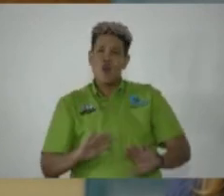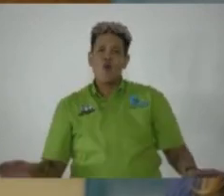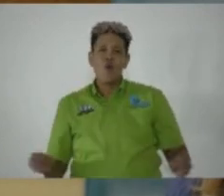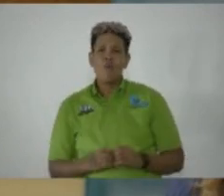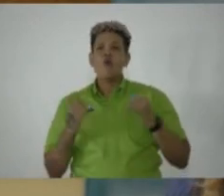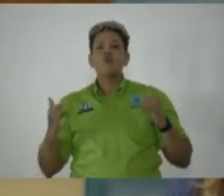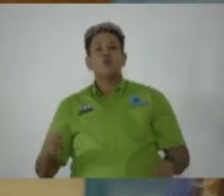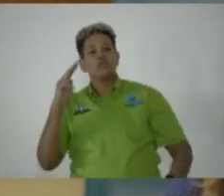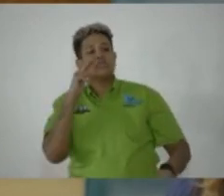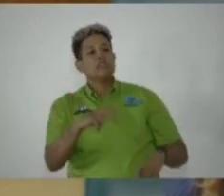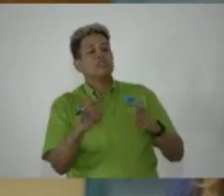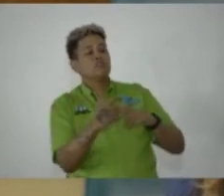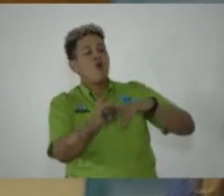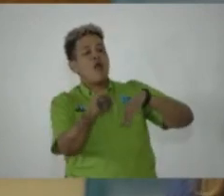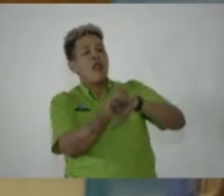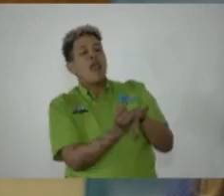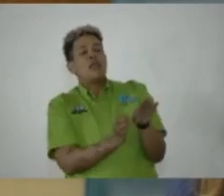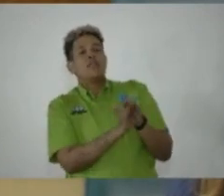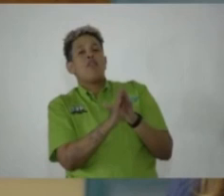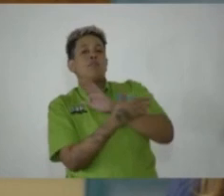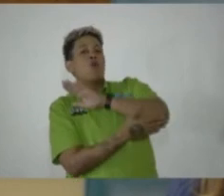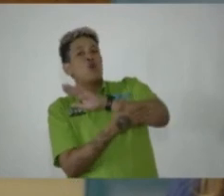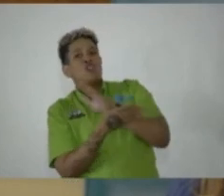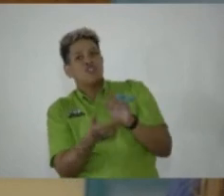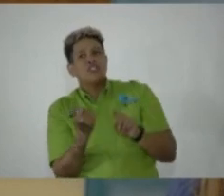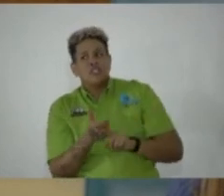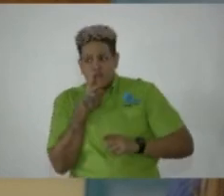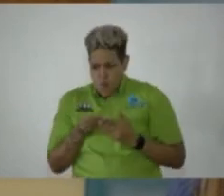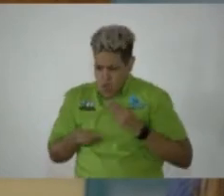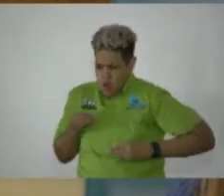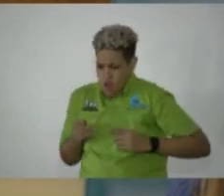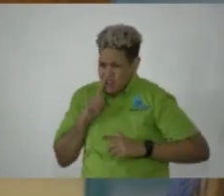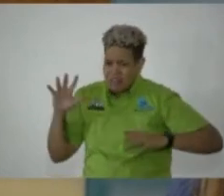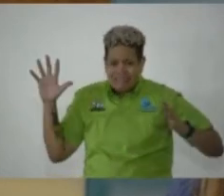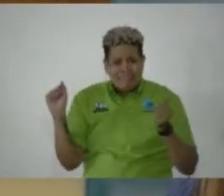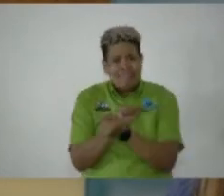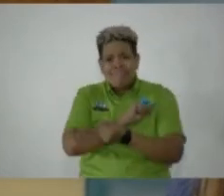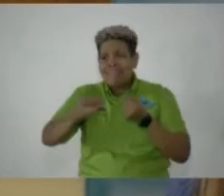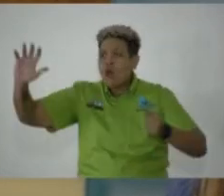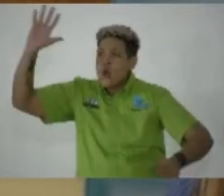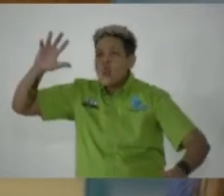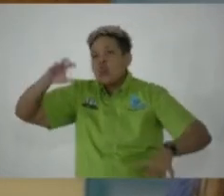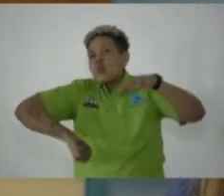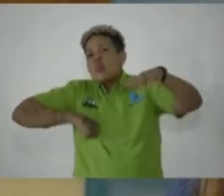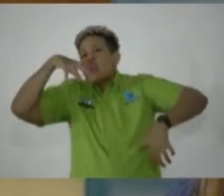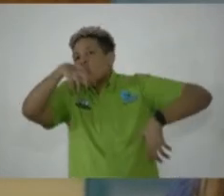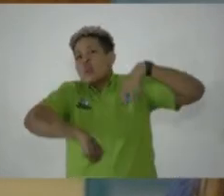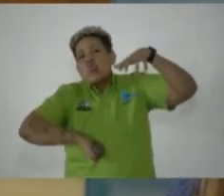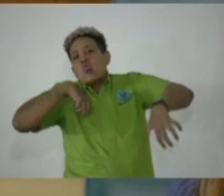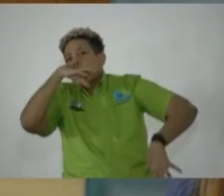now seen as small island developing states whose economies were ravaged in the past by rampant